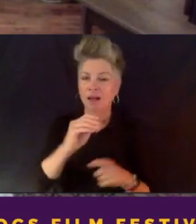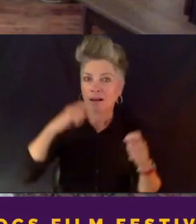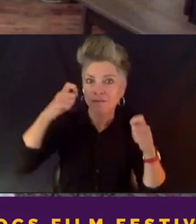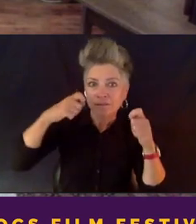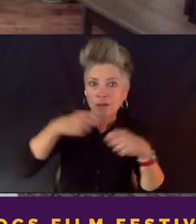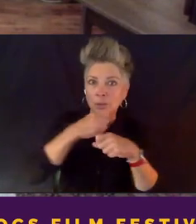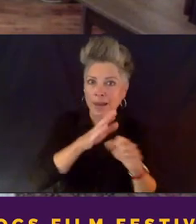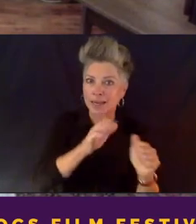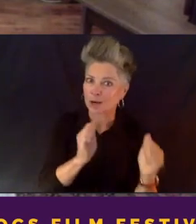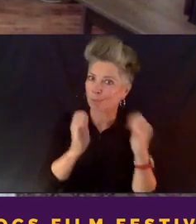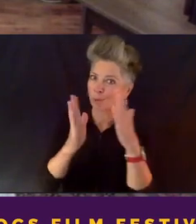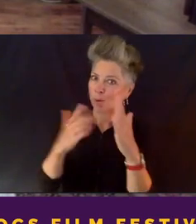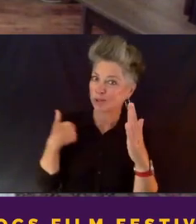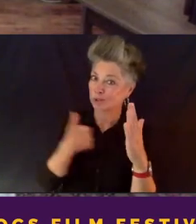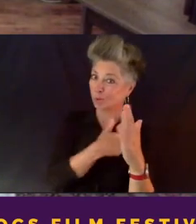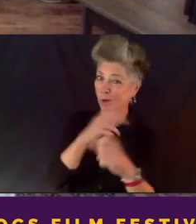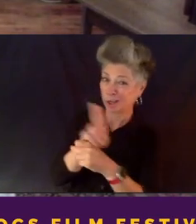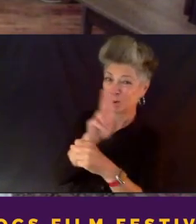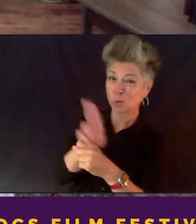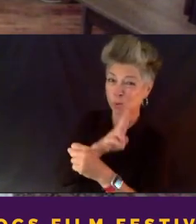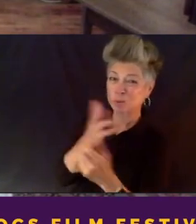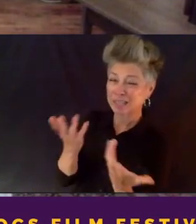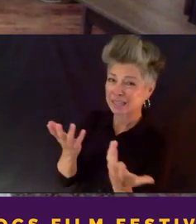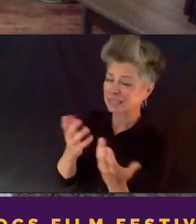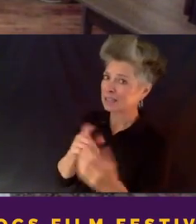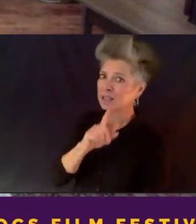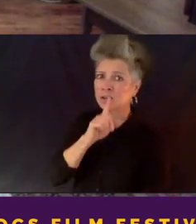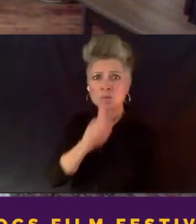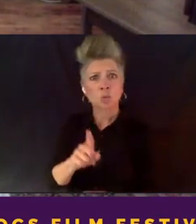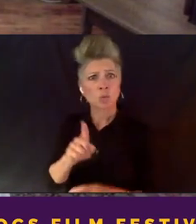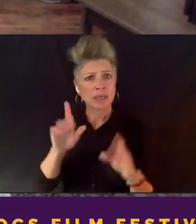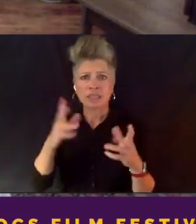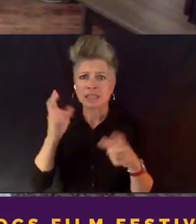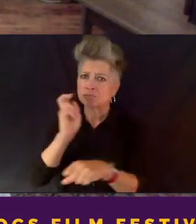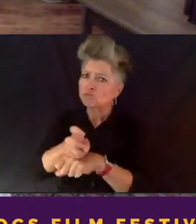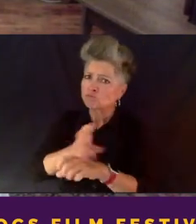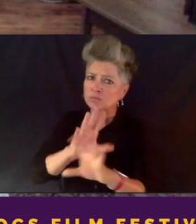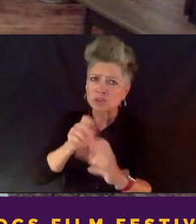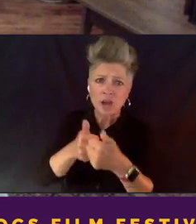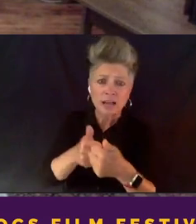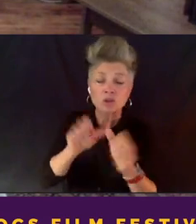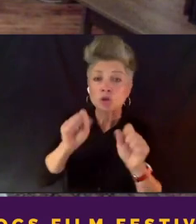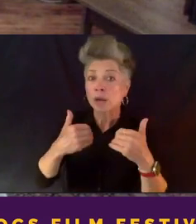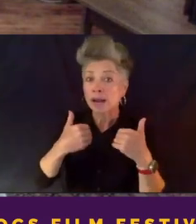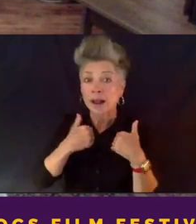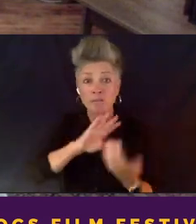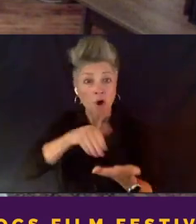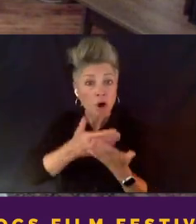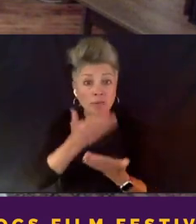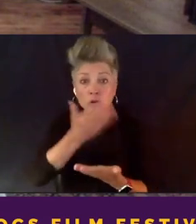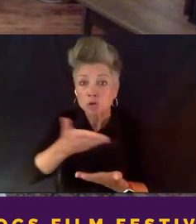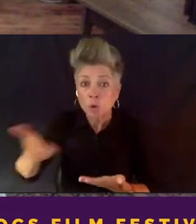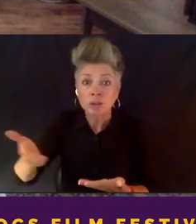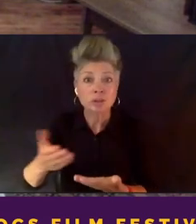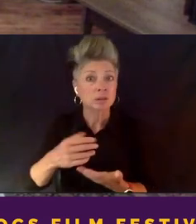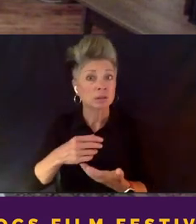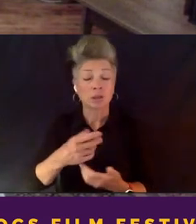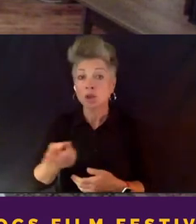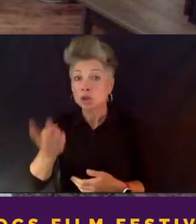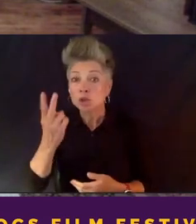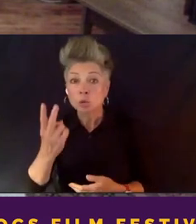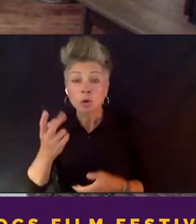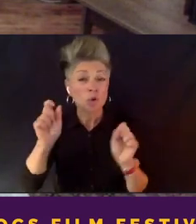uh, that it's really tricky. You can have all your sources, you can have two sources, you can have journalism